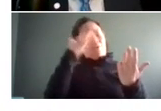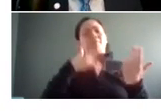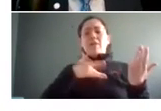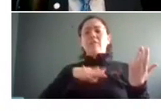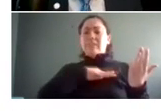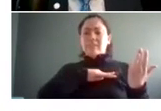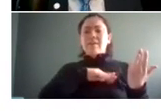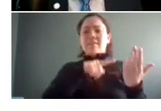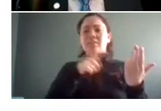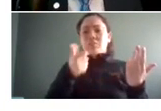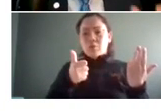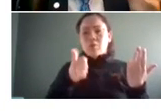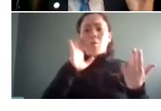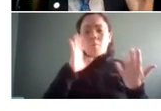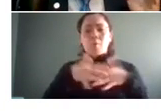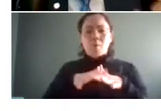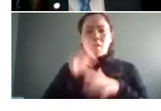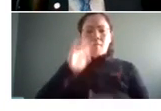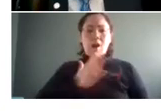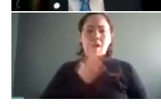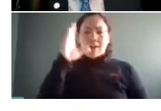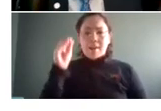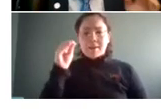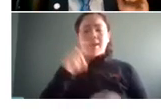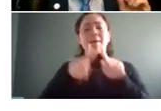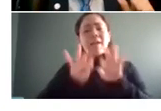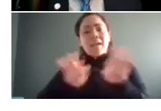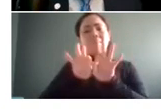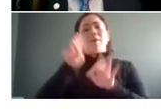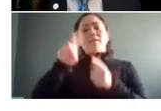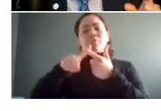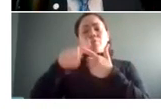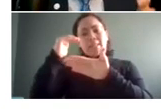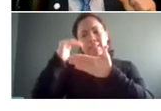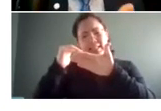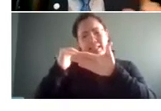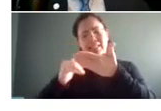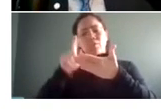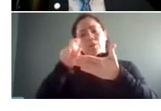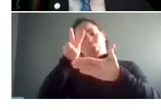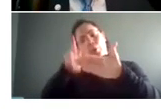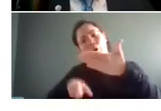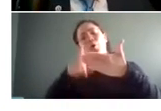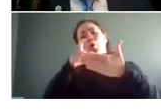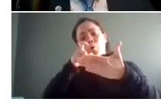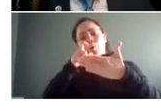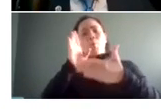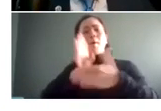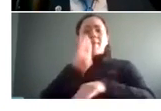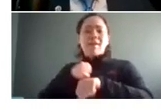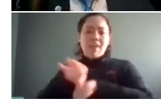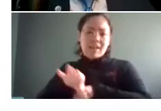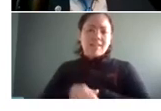it's going to be working for you but you need to list your employees you need to look at the employees and see who is going to be affected in this